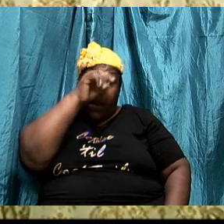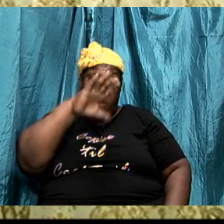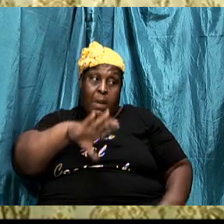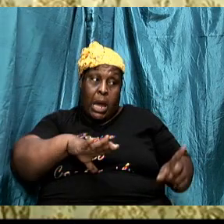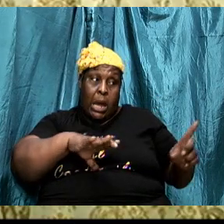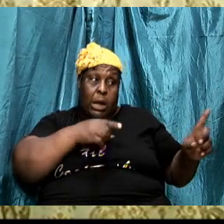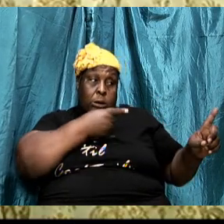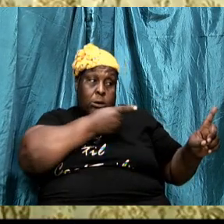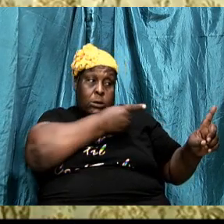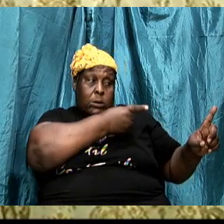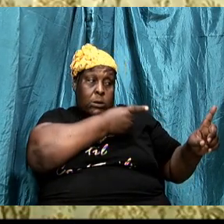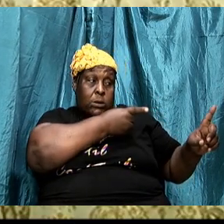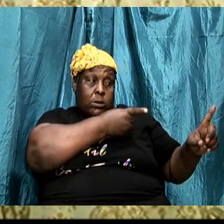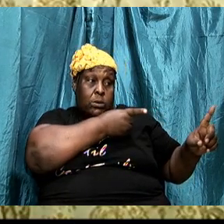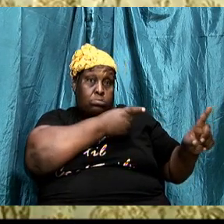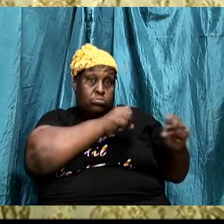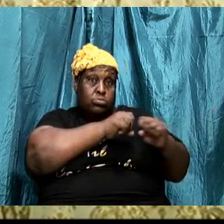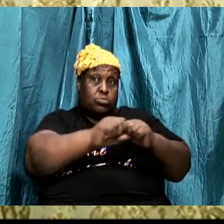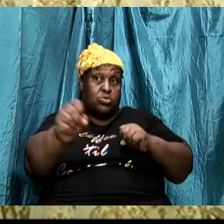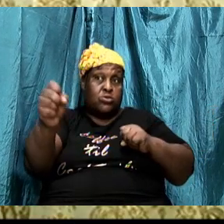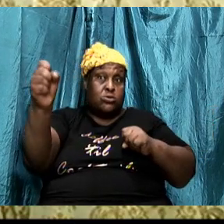to defy the army.